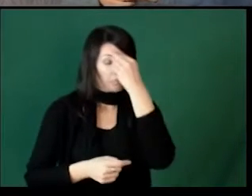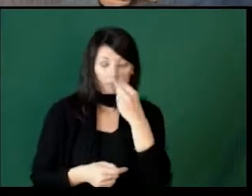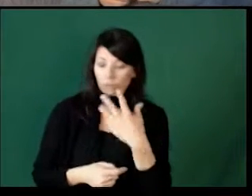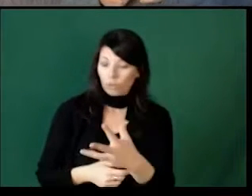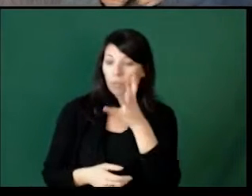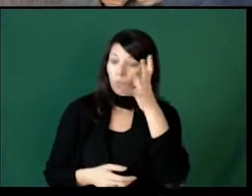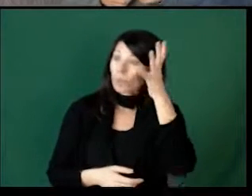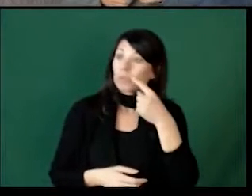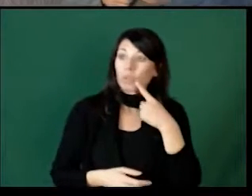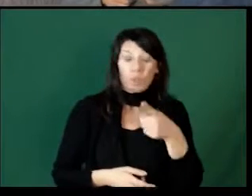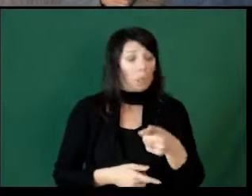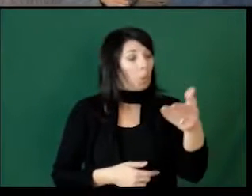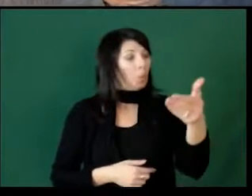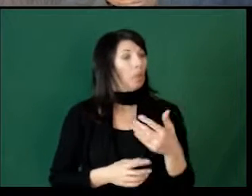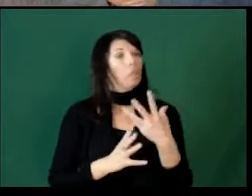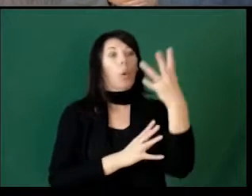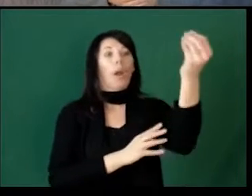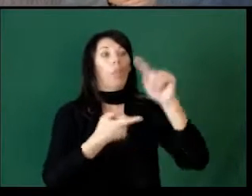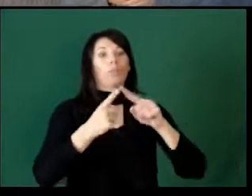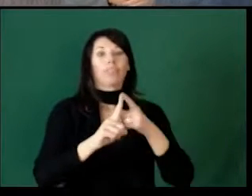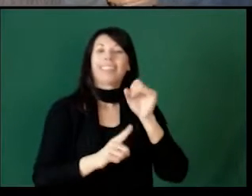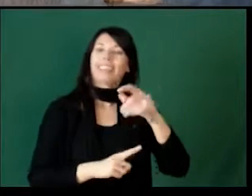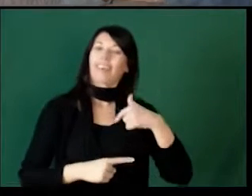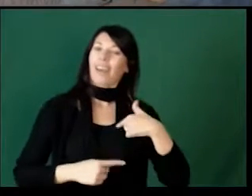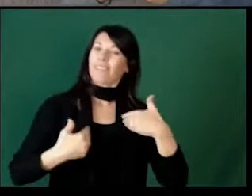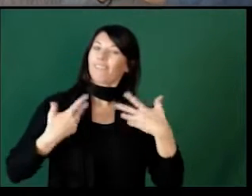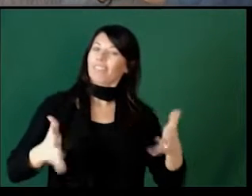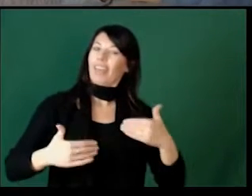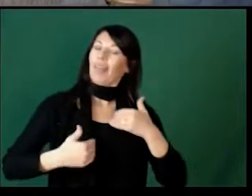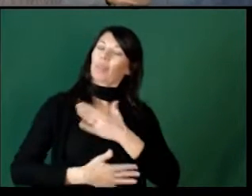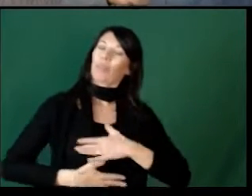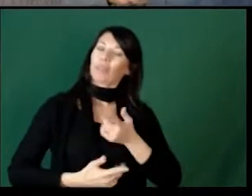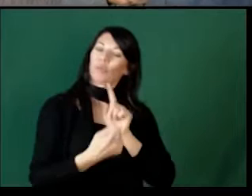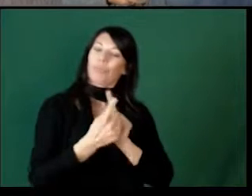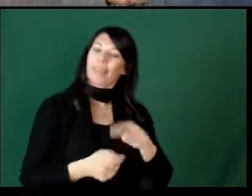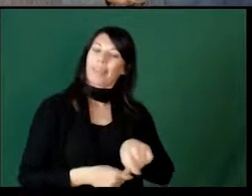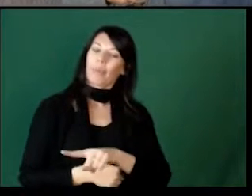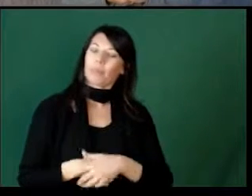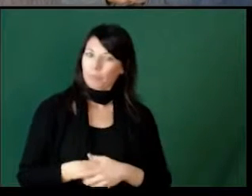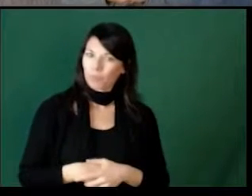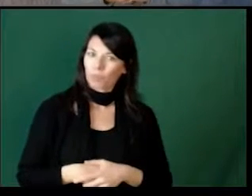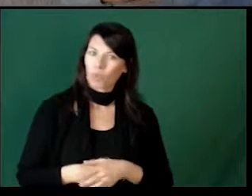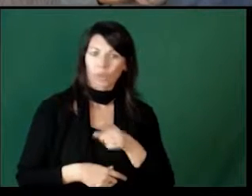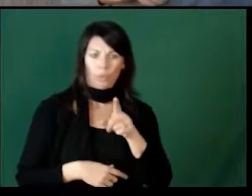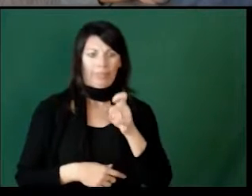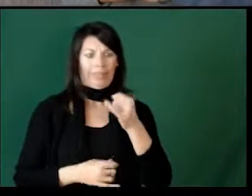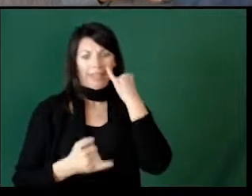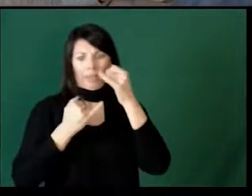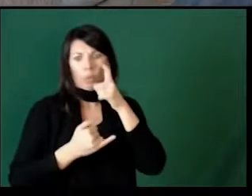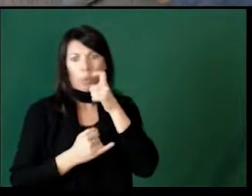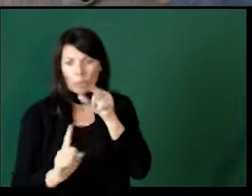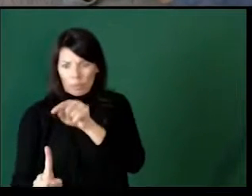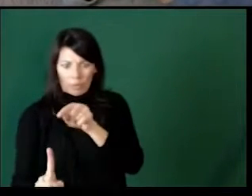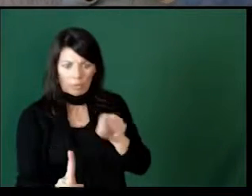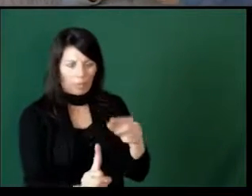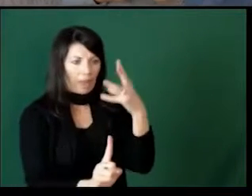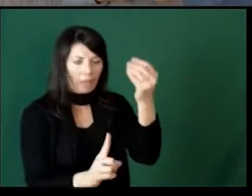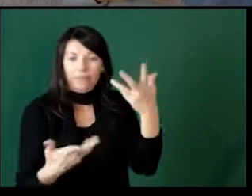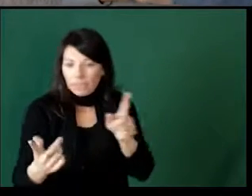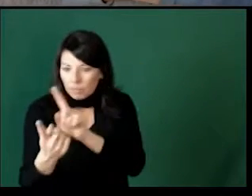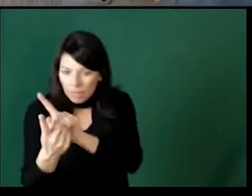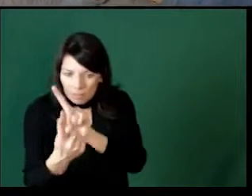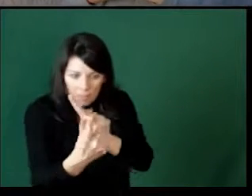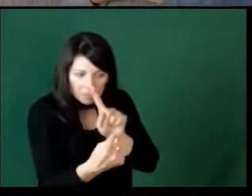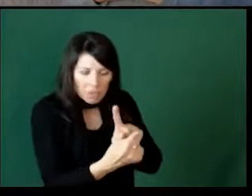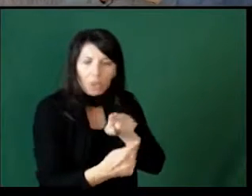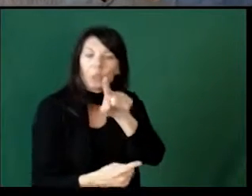I've told parents that they can always say, you're welcome to go out with any friends whom I have had the pleasure of meeting. So you kind of get an idea of who your kids are going out